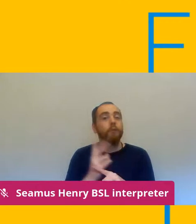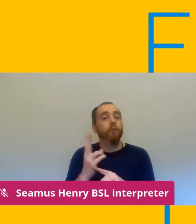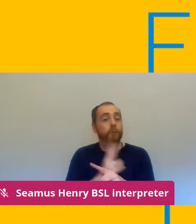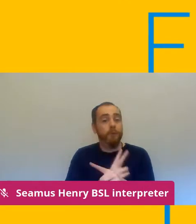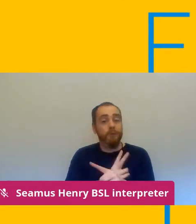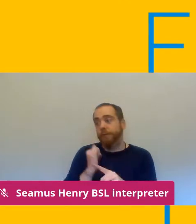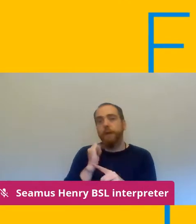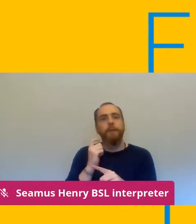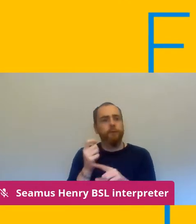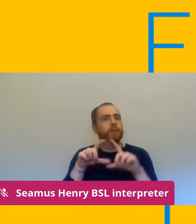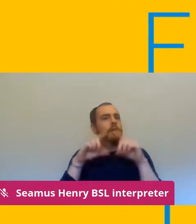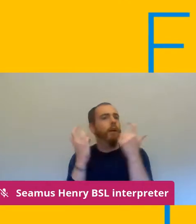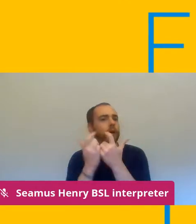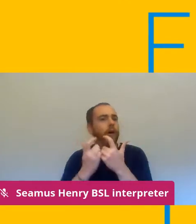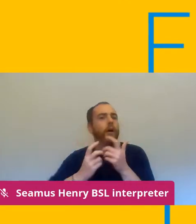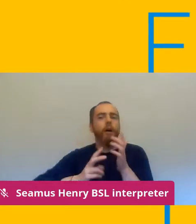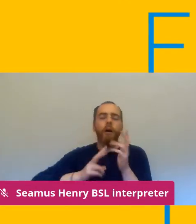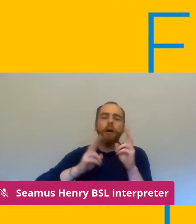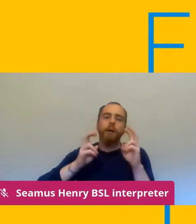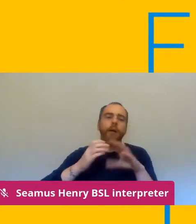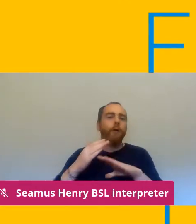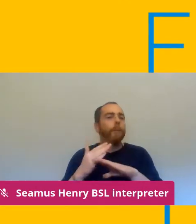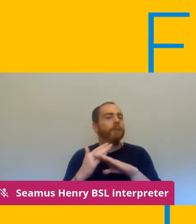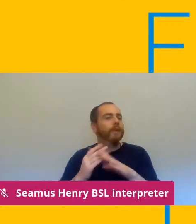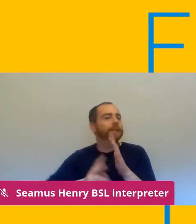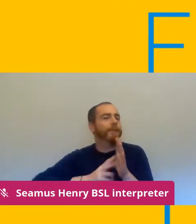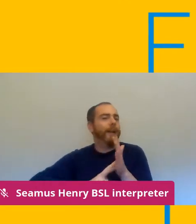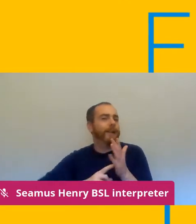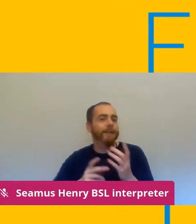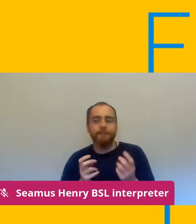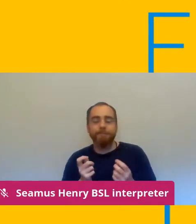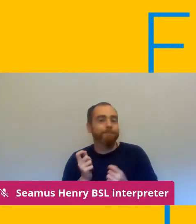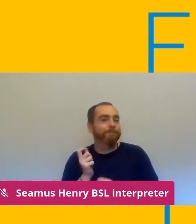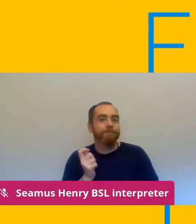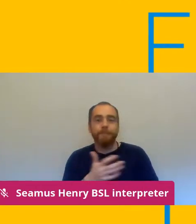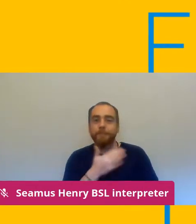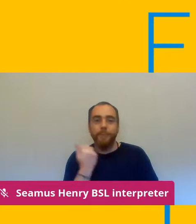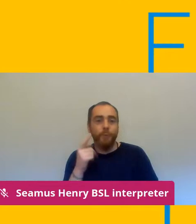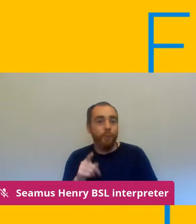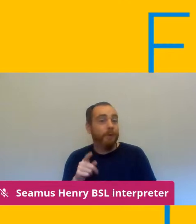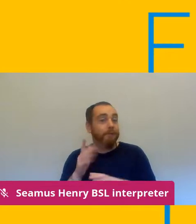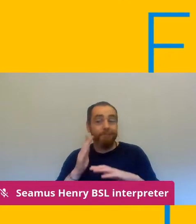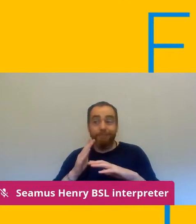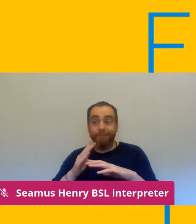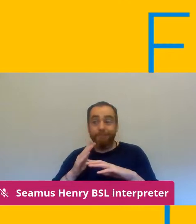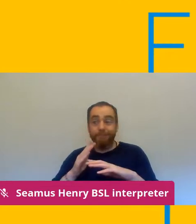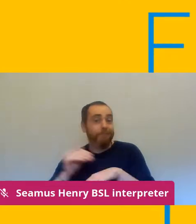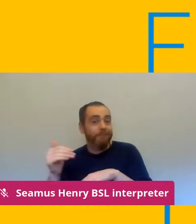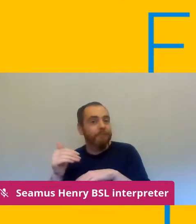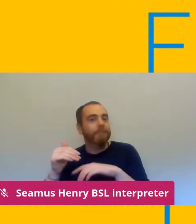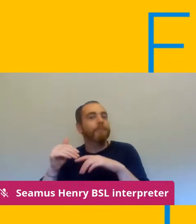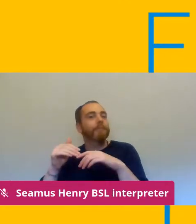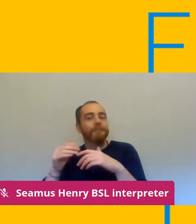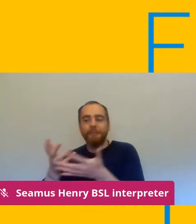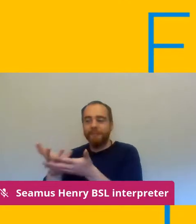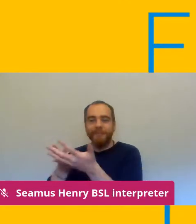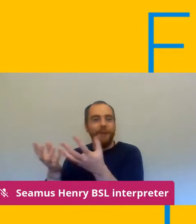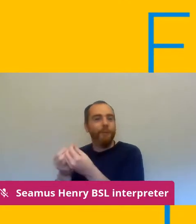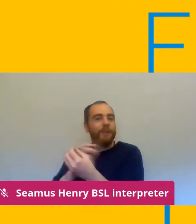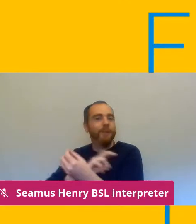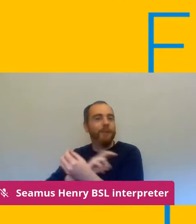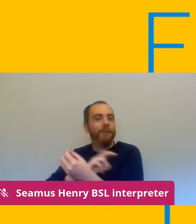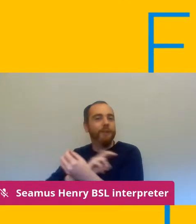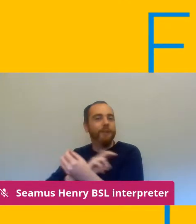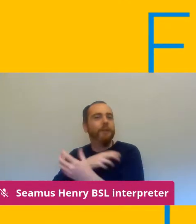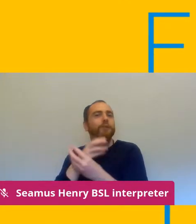type of consultation arrangements with the union and so in some colleges we saw uh unfortunately a chaotic and shambolic uh